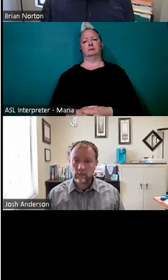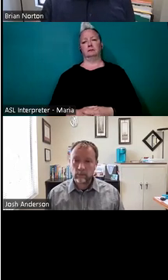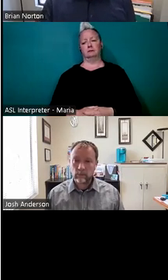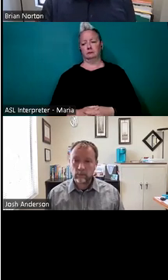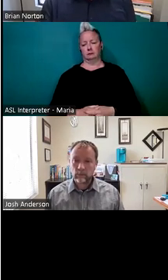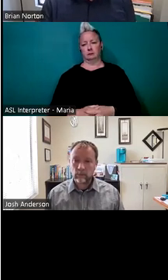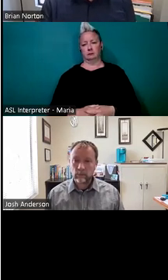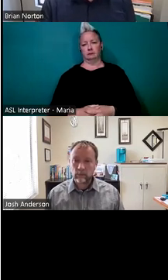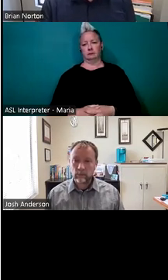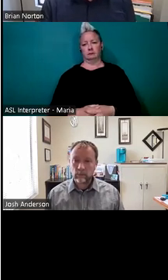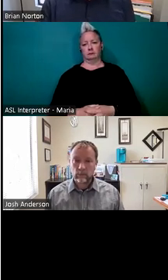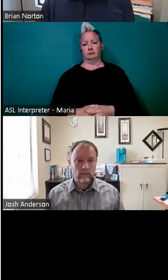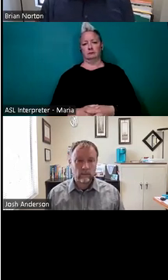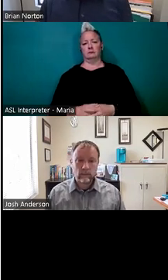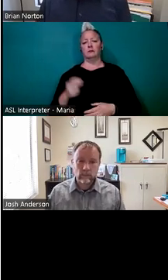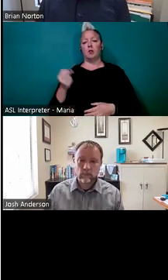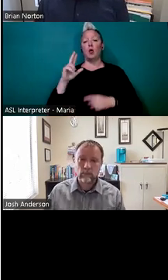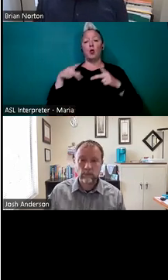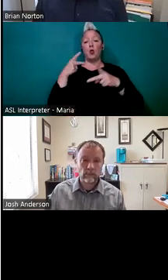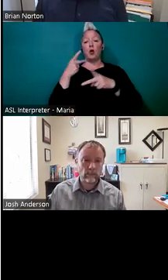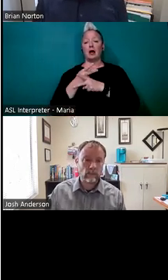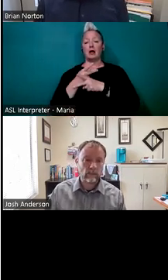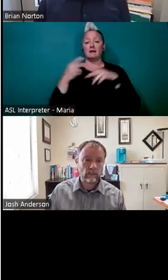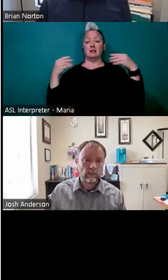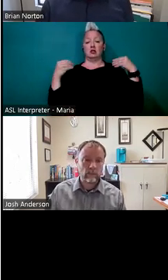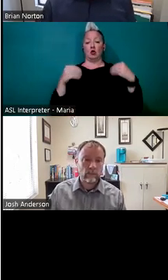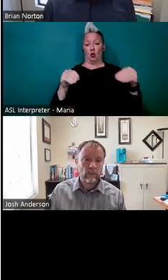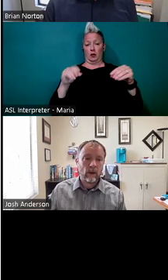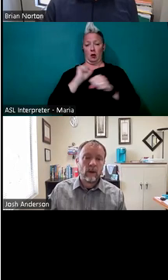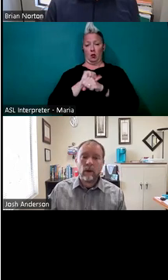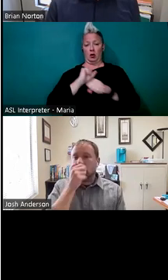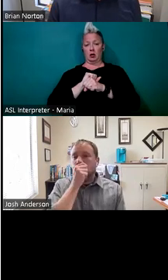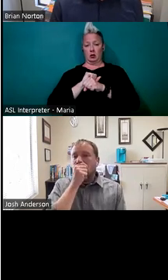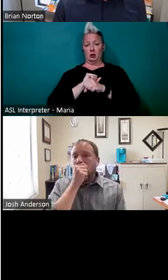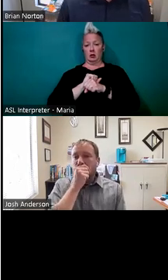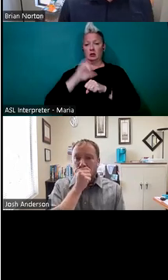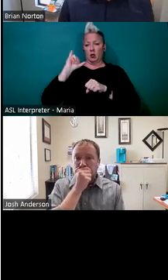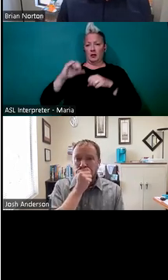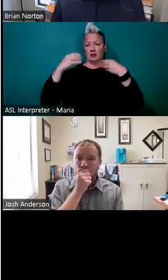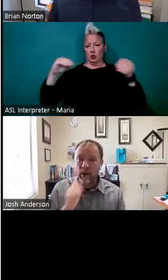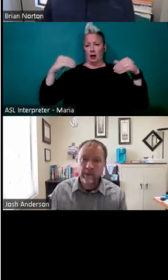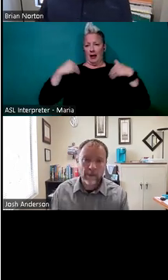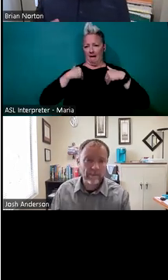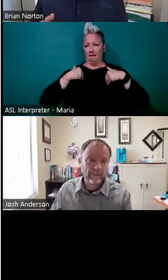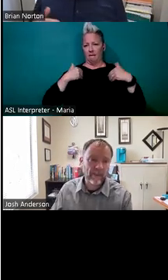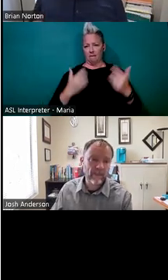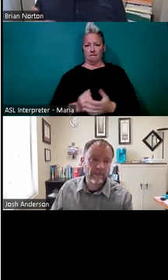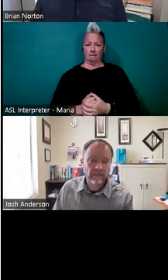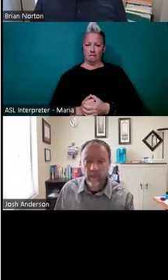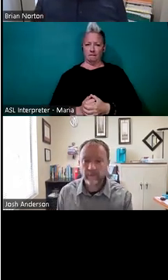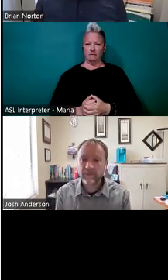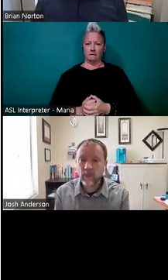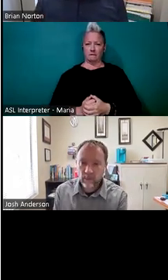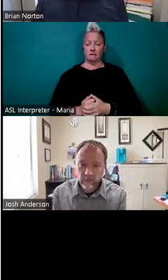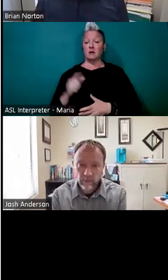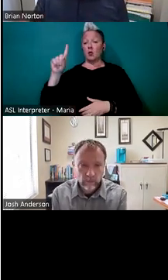the type of store, um, that they're in and what that store might have available for folks. And so, um, again, a